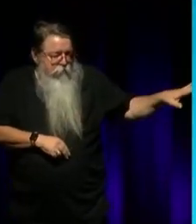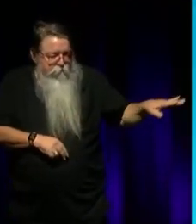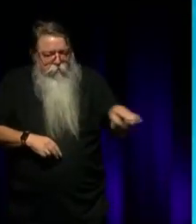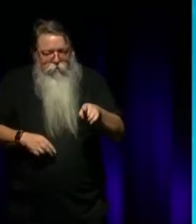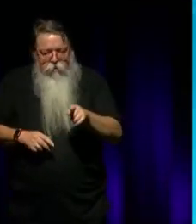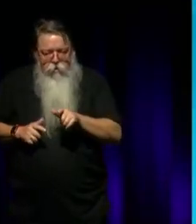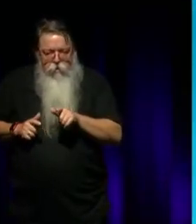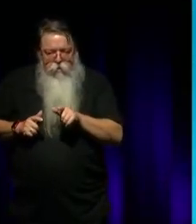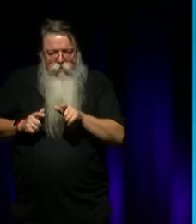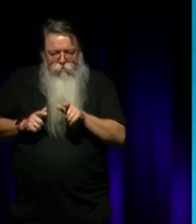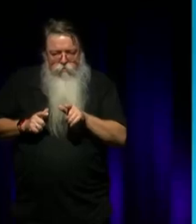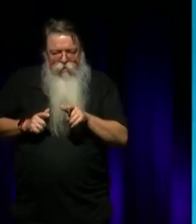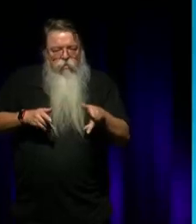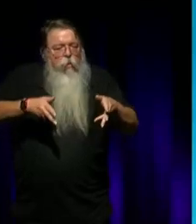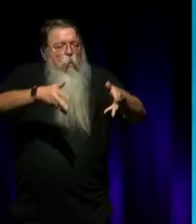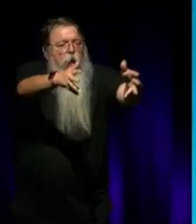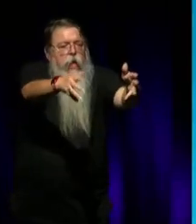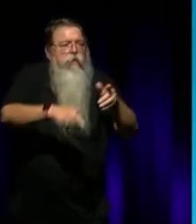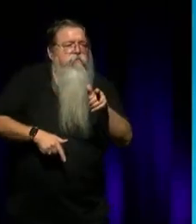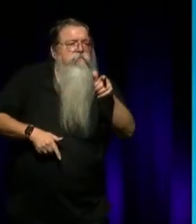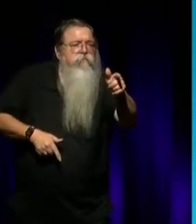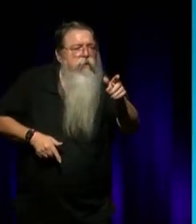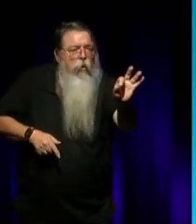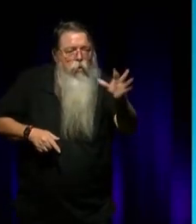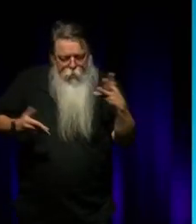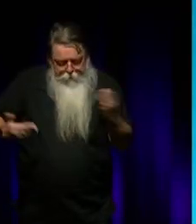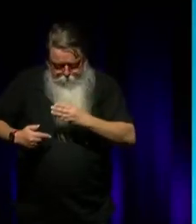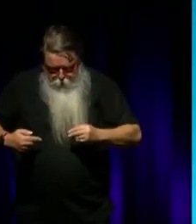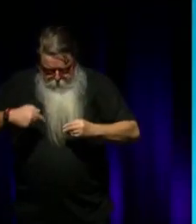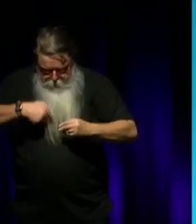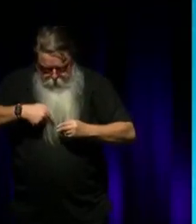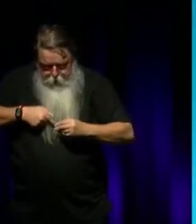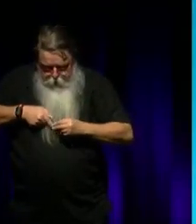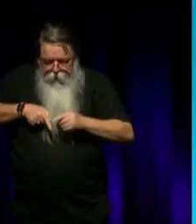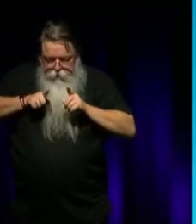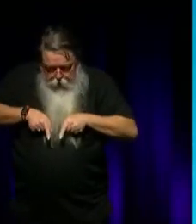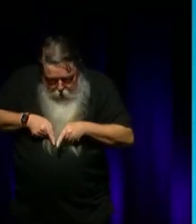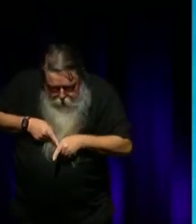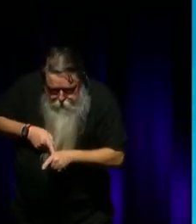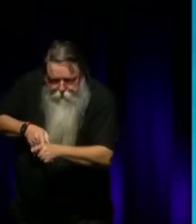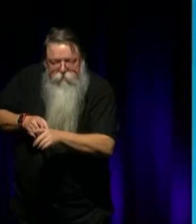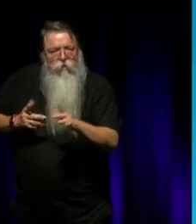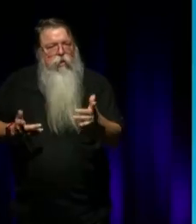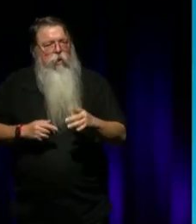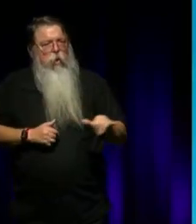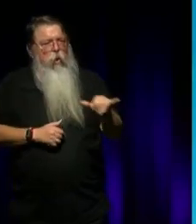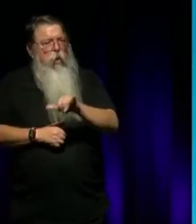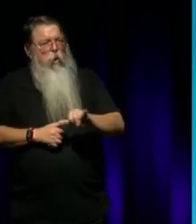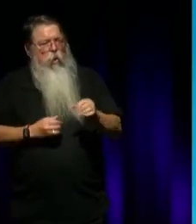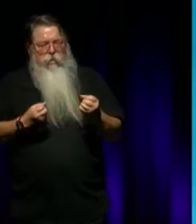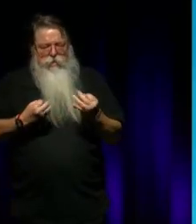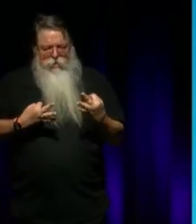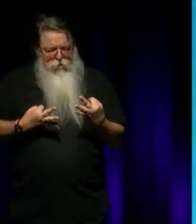Travel the road you come from. I love that. I really love that. And there's no resolution in time. Life is a process.